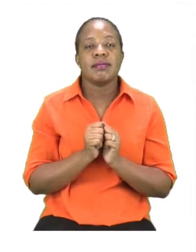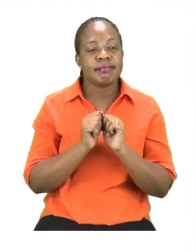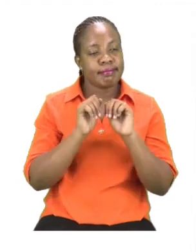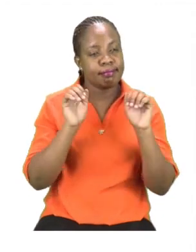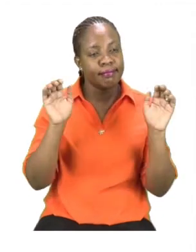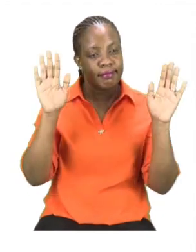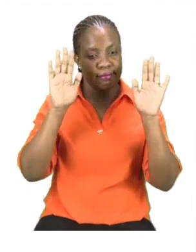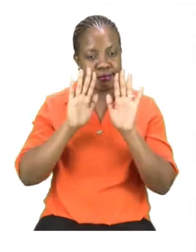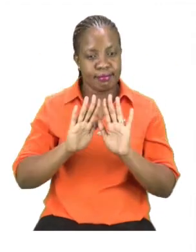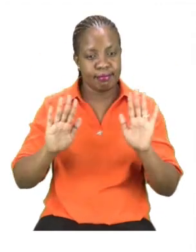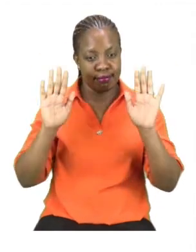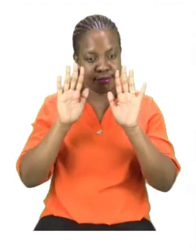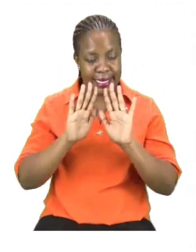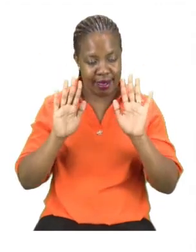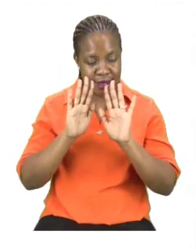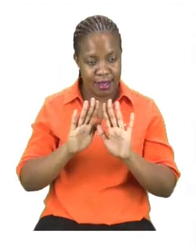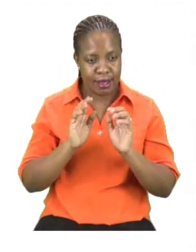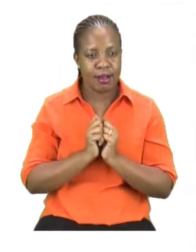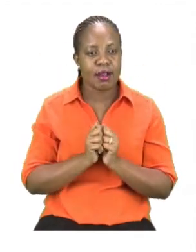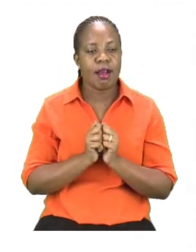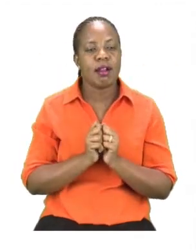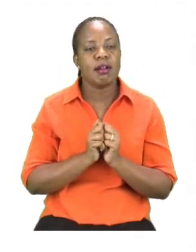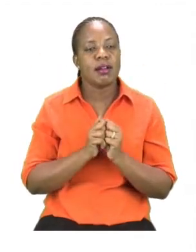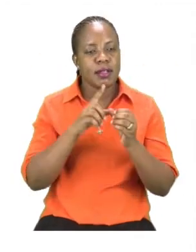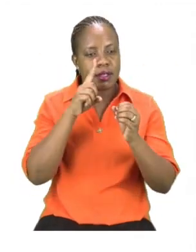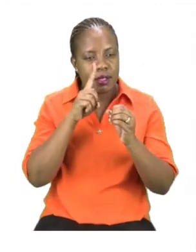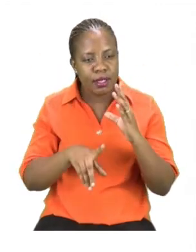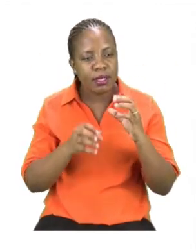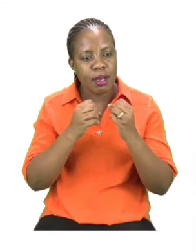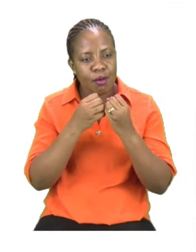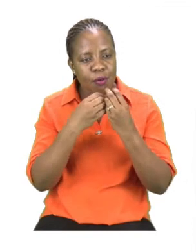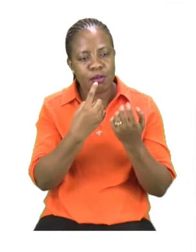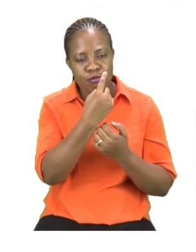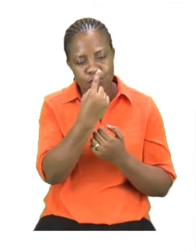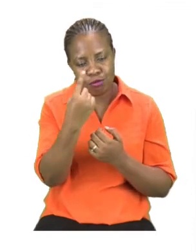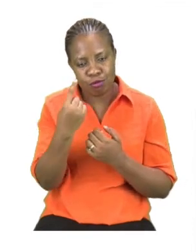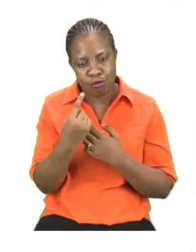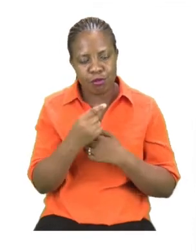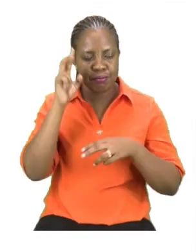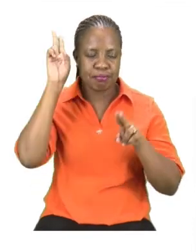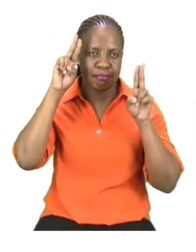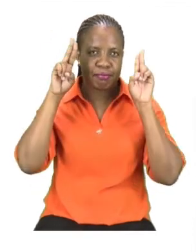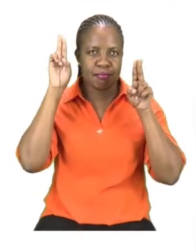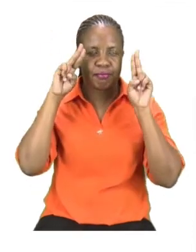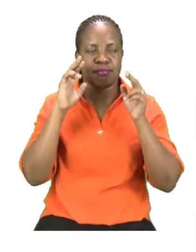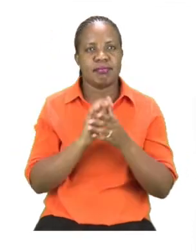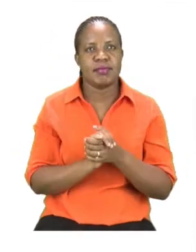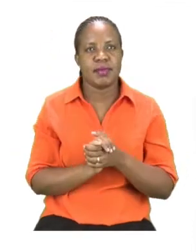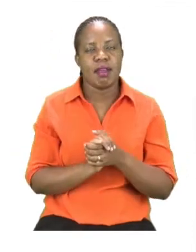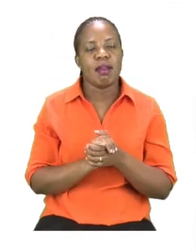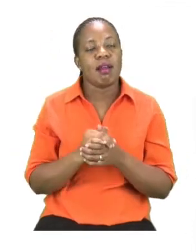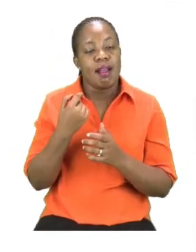the correct amount of eggs. Now I have my eggs here